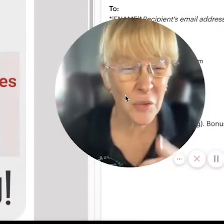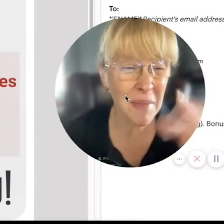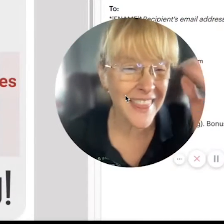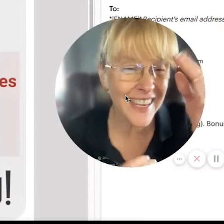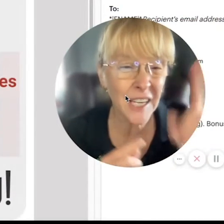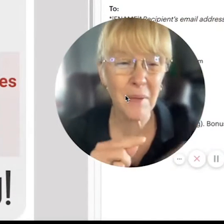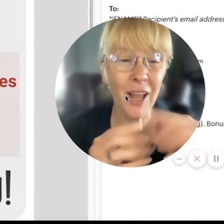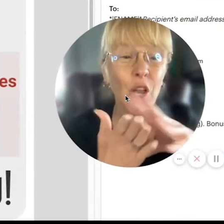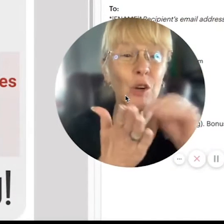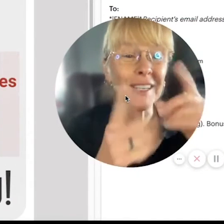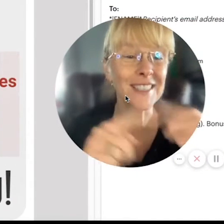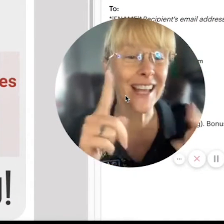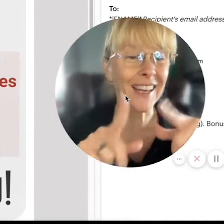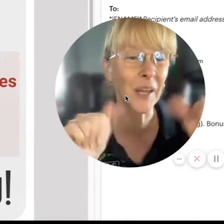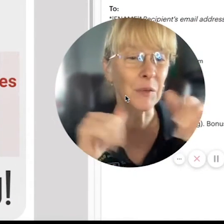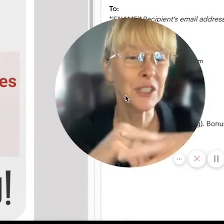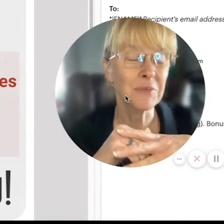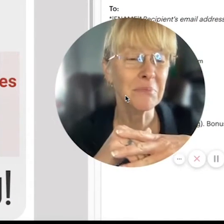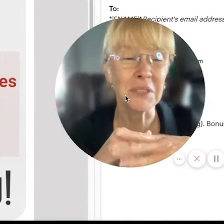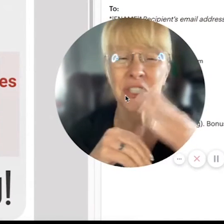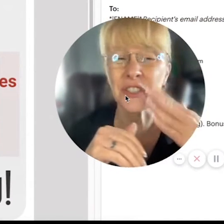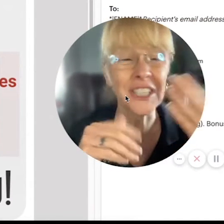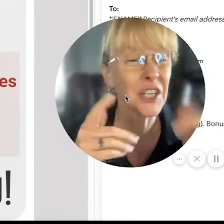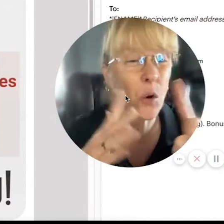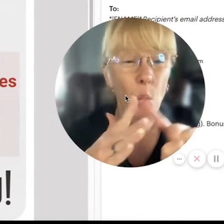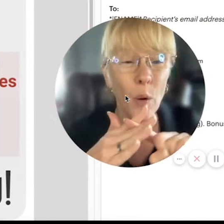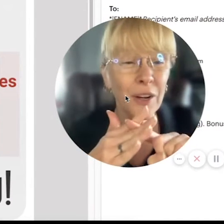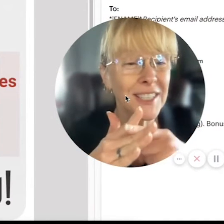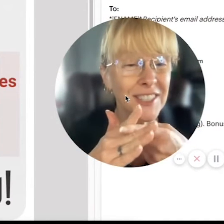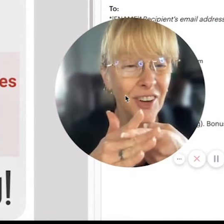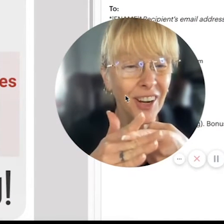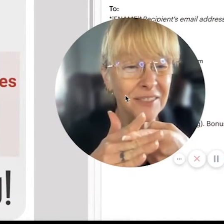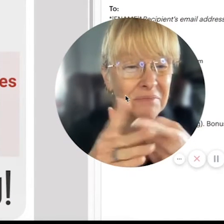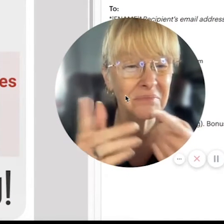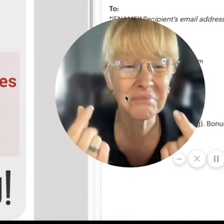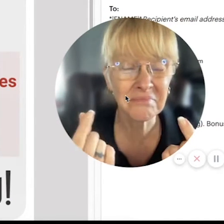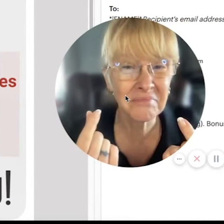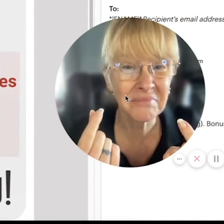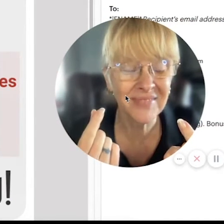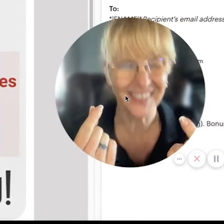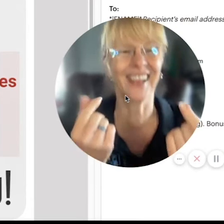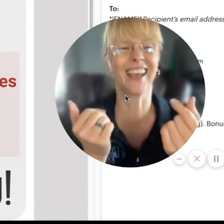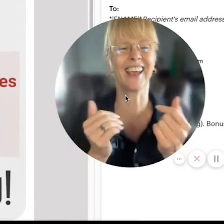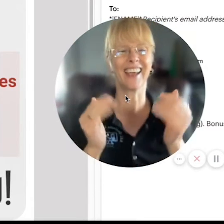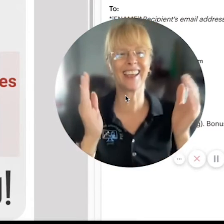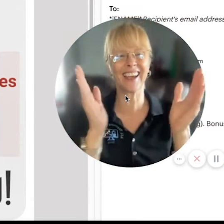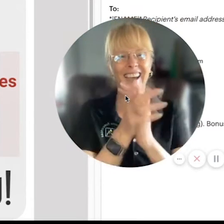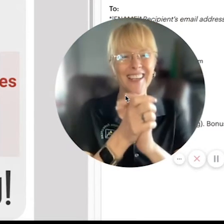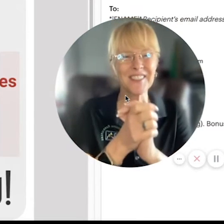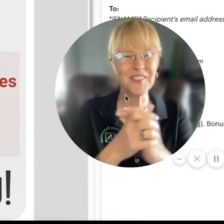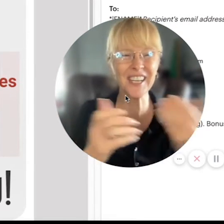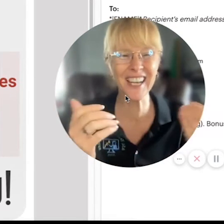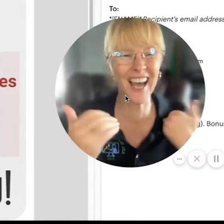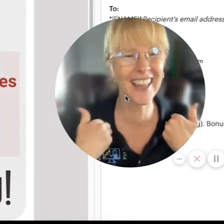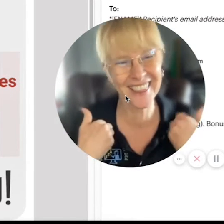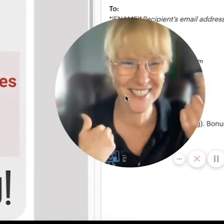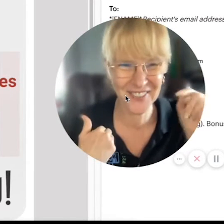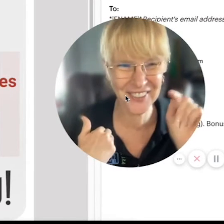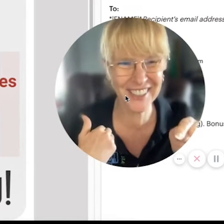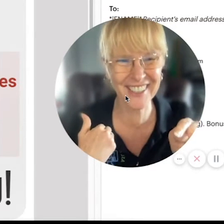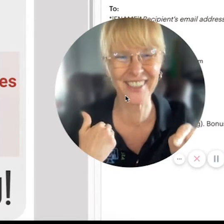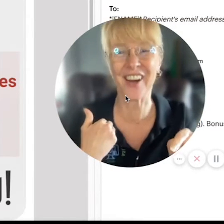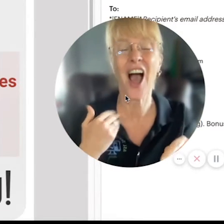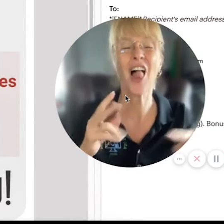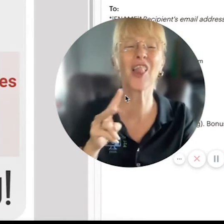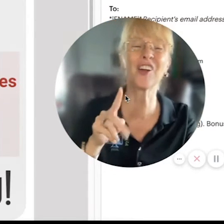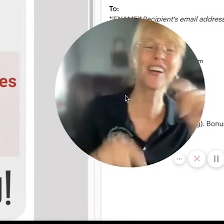you've been thinking about learning sign language but you didn't know where to start hey guys we got this